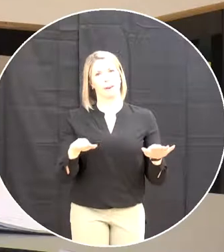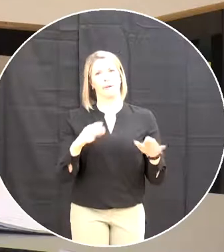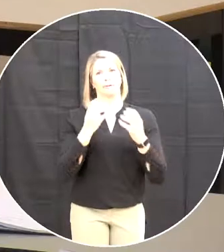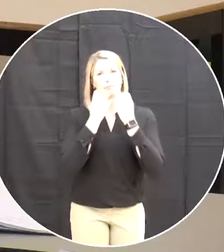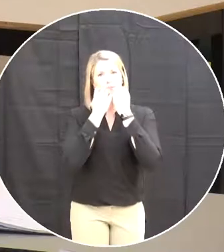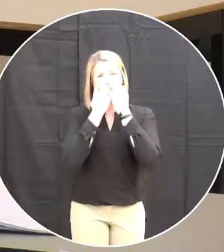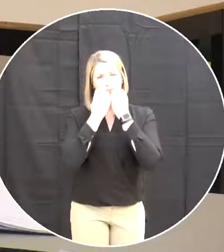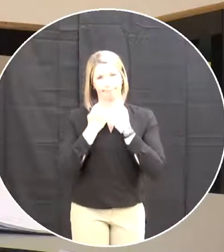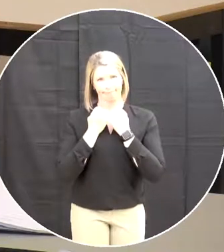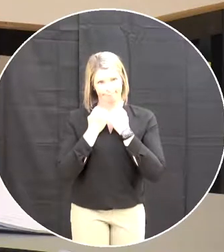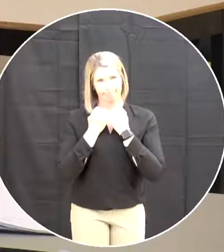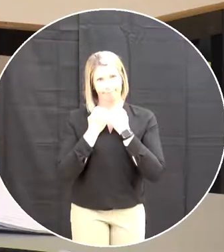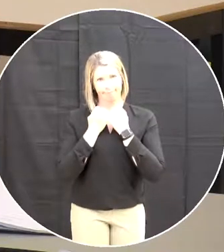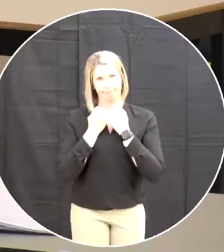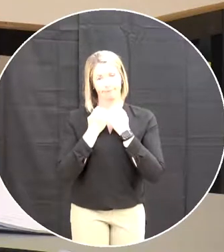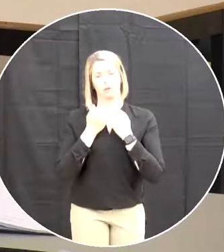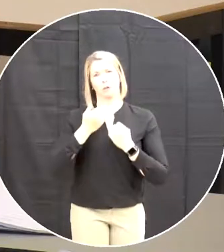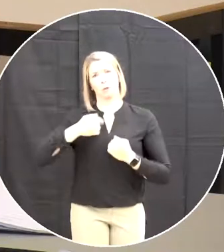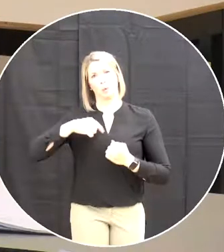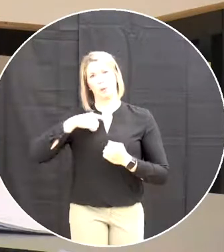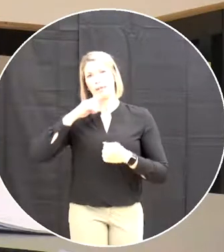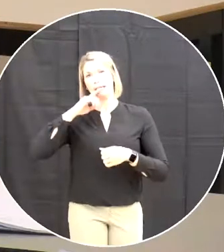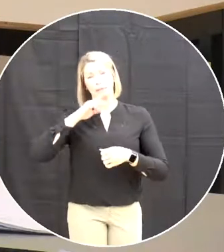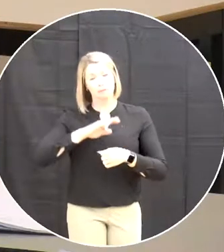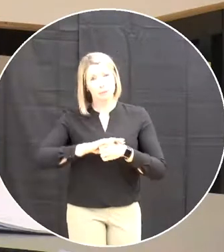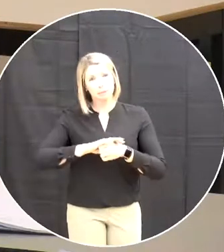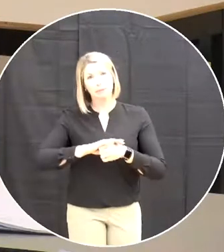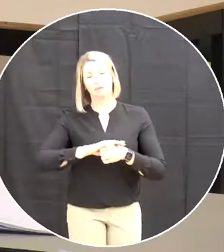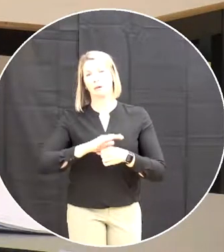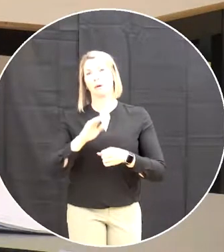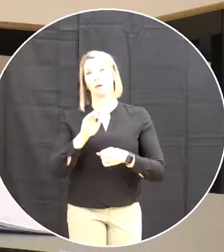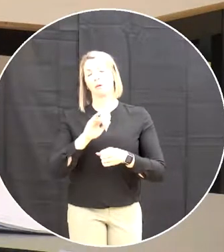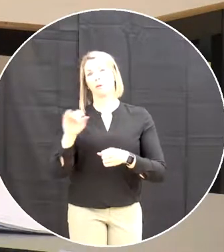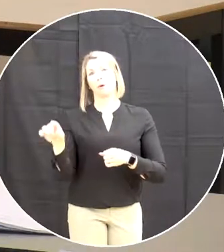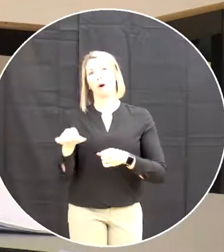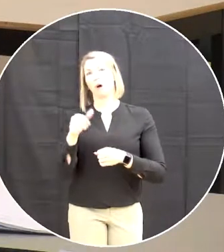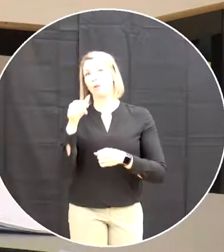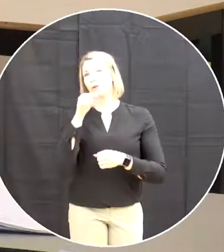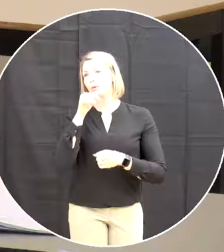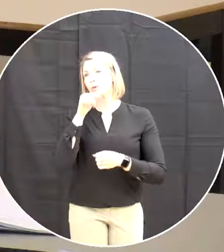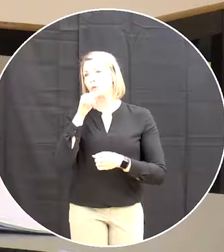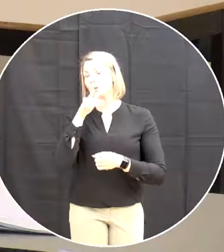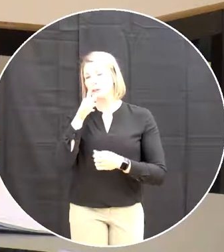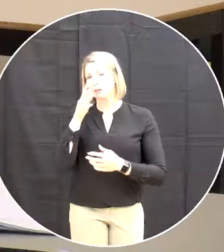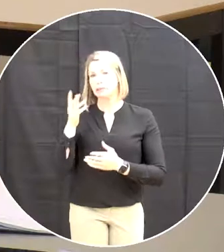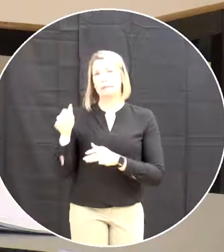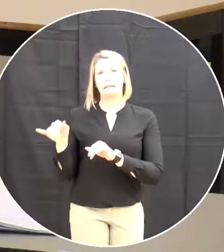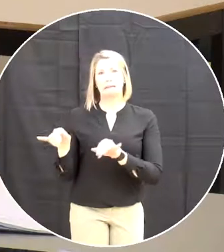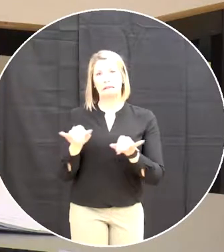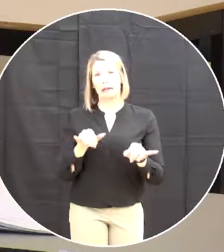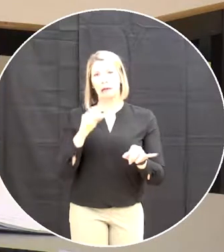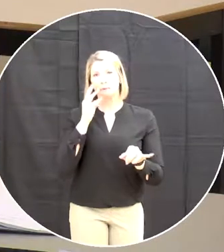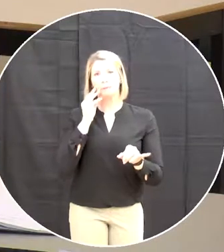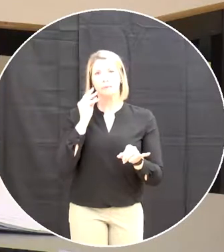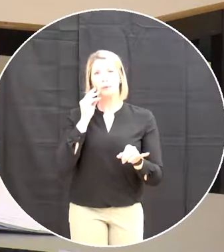and commitments that we can make as individuals and as school communities moving forward